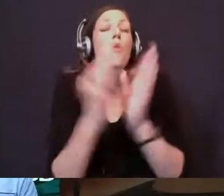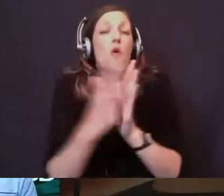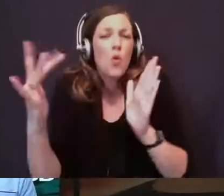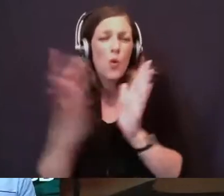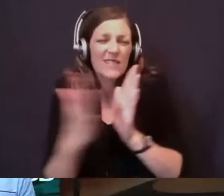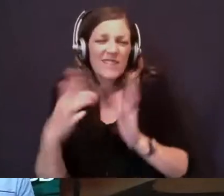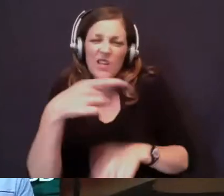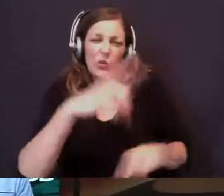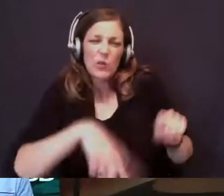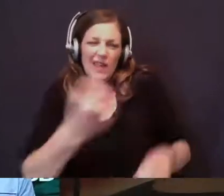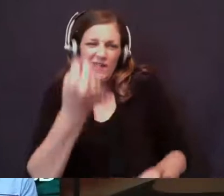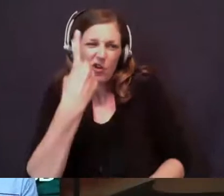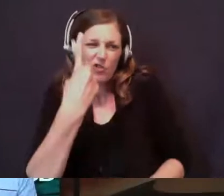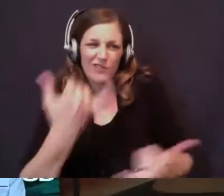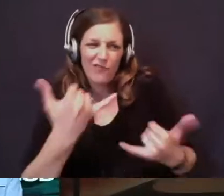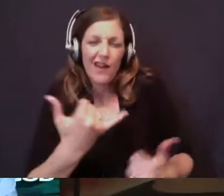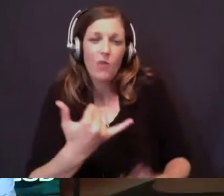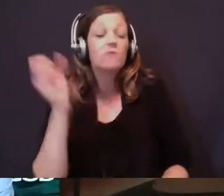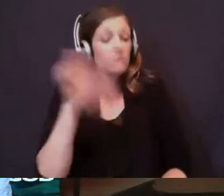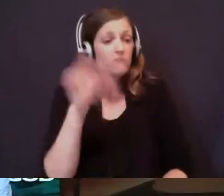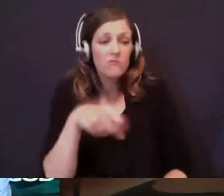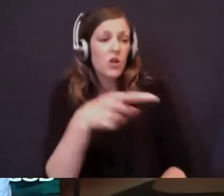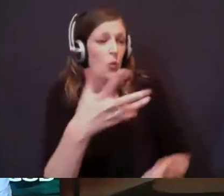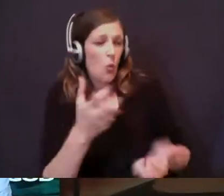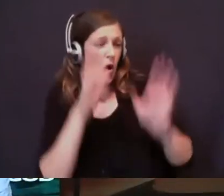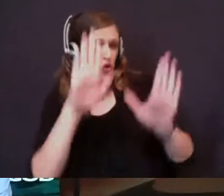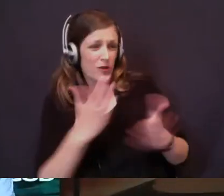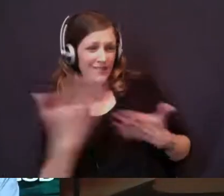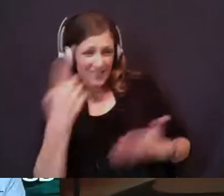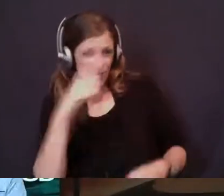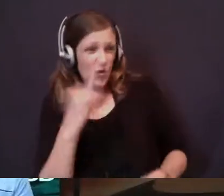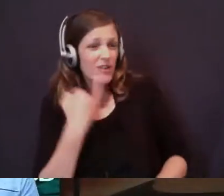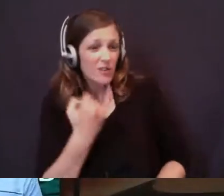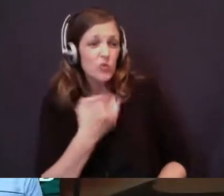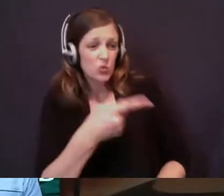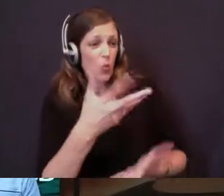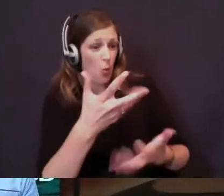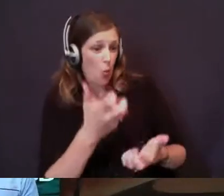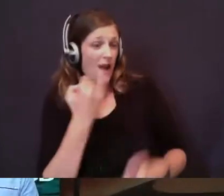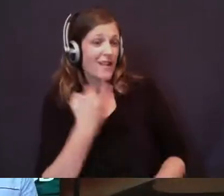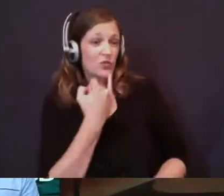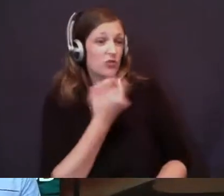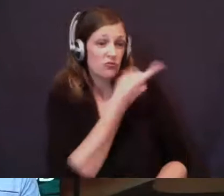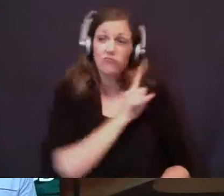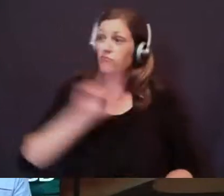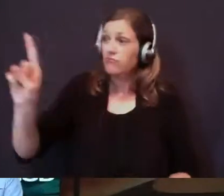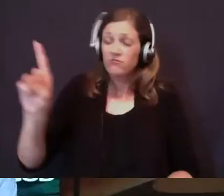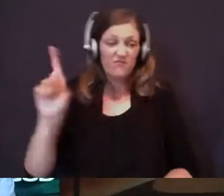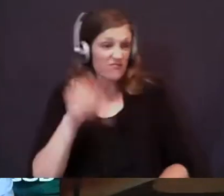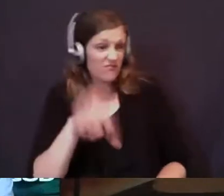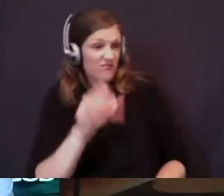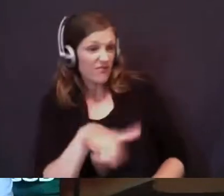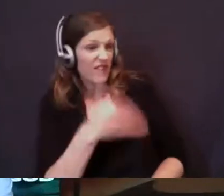understand in this moment. Yes, you want great things for Israel. You want Israel to turn back to the Lord, and that is a good thing.